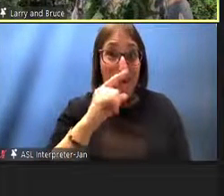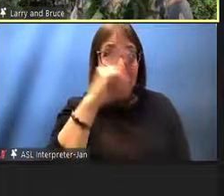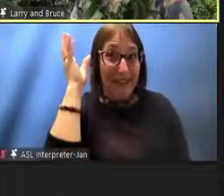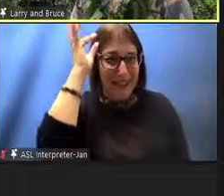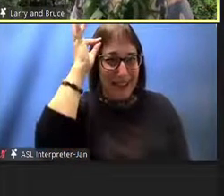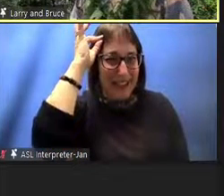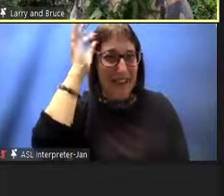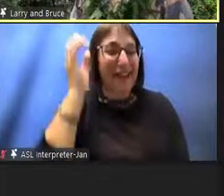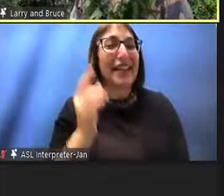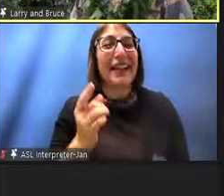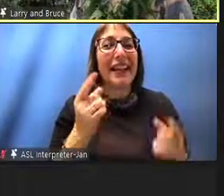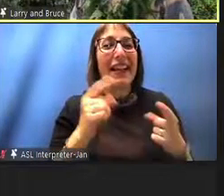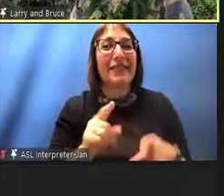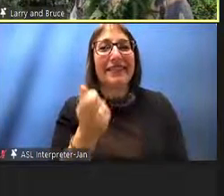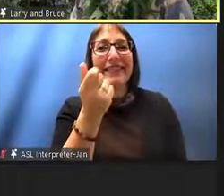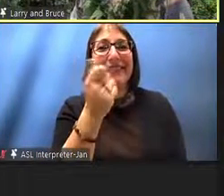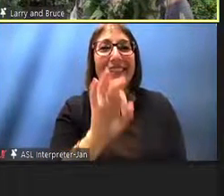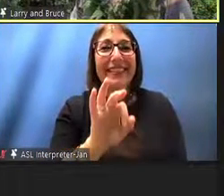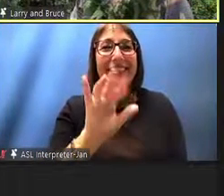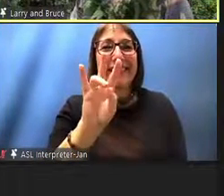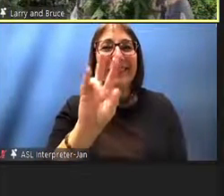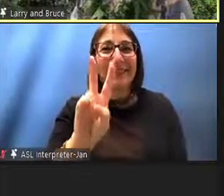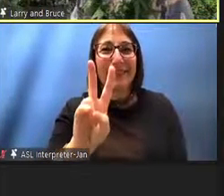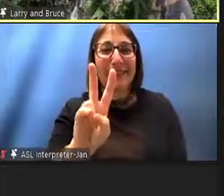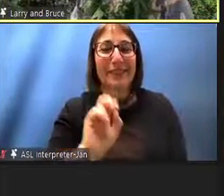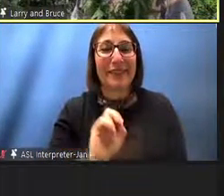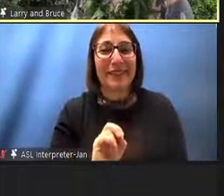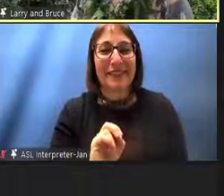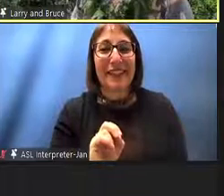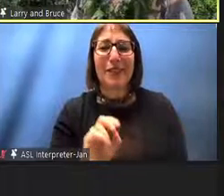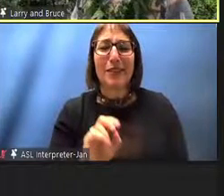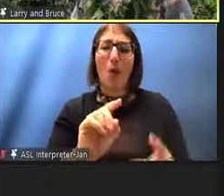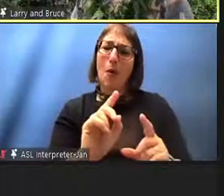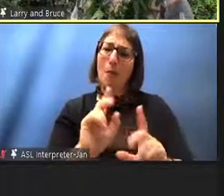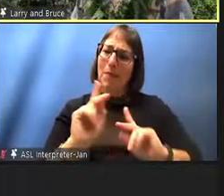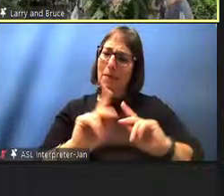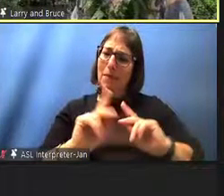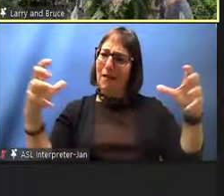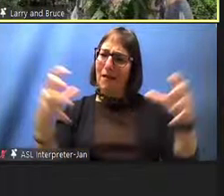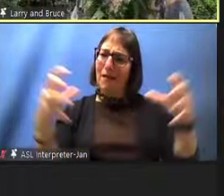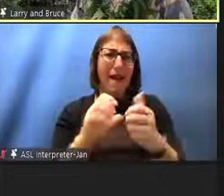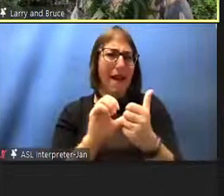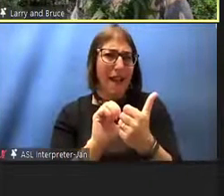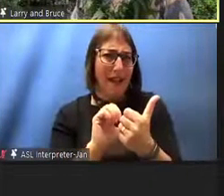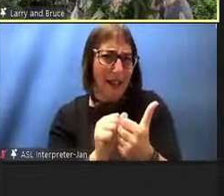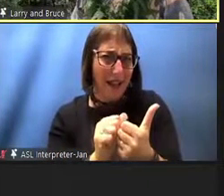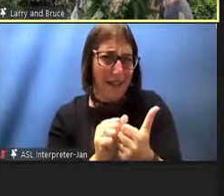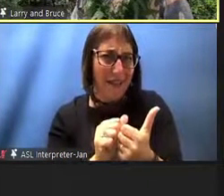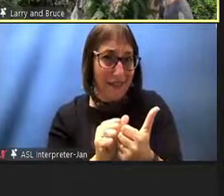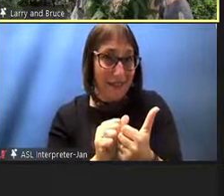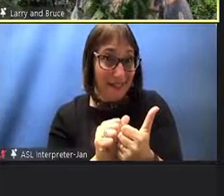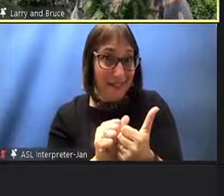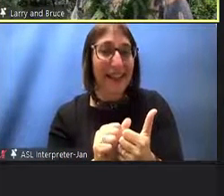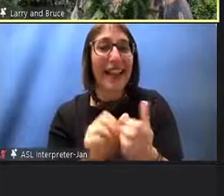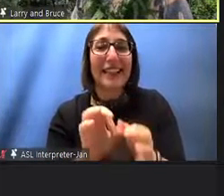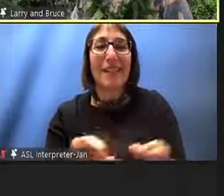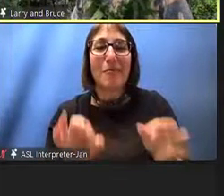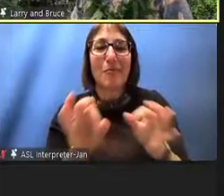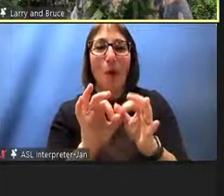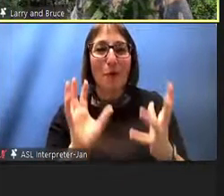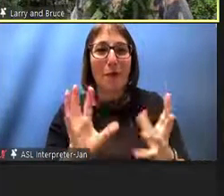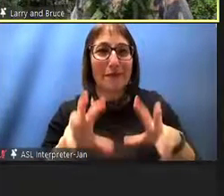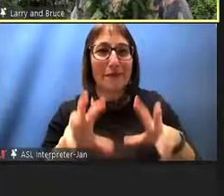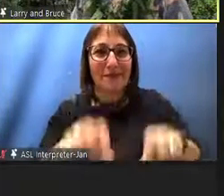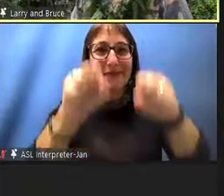but the group how does a group come together i think it's important for uh reclamation or revitalization